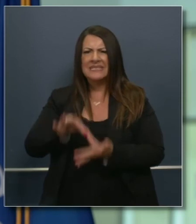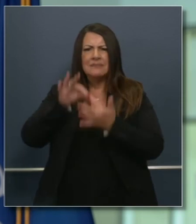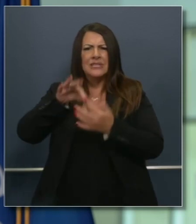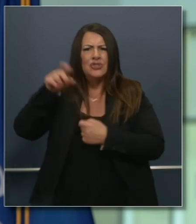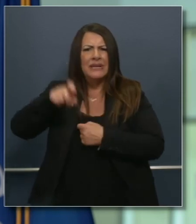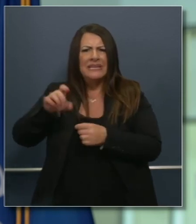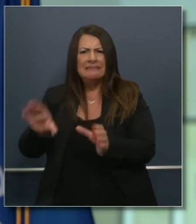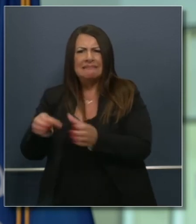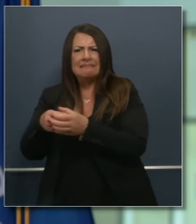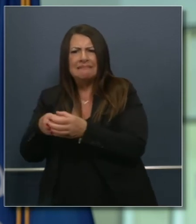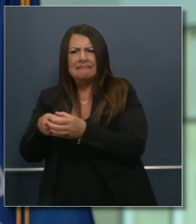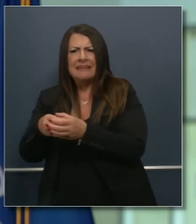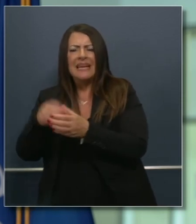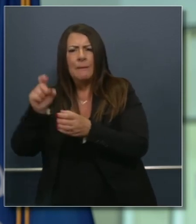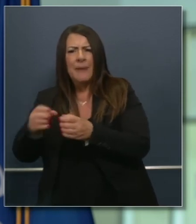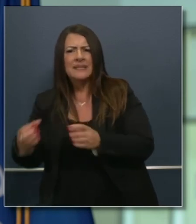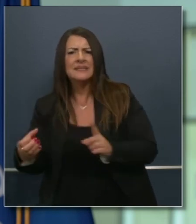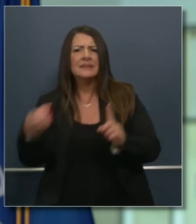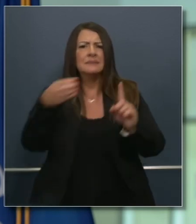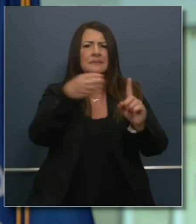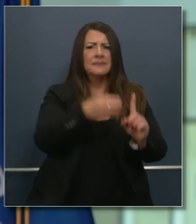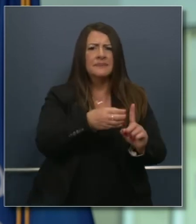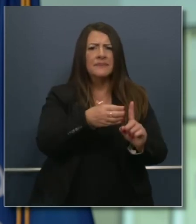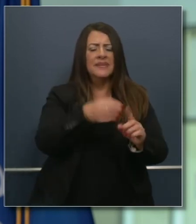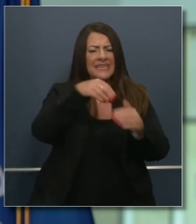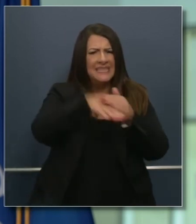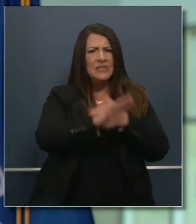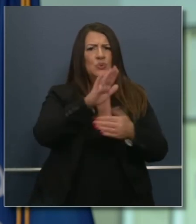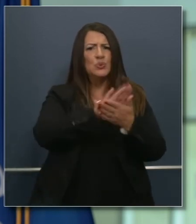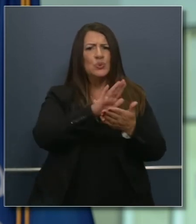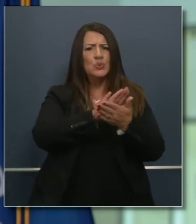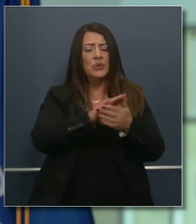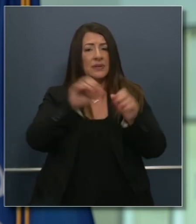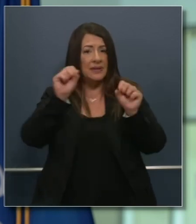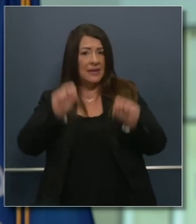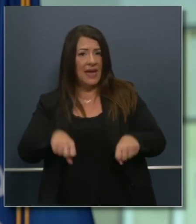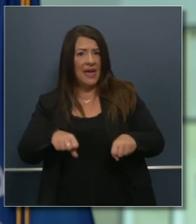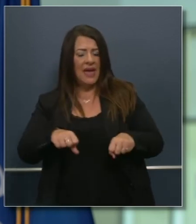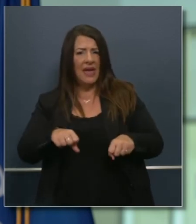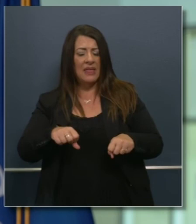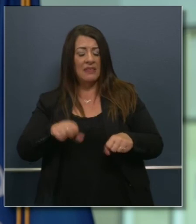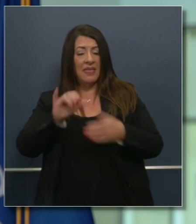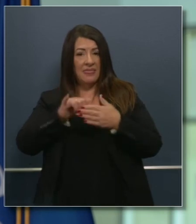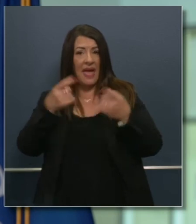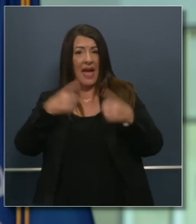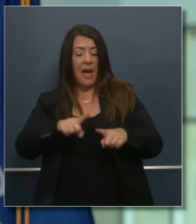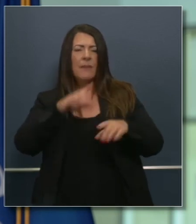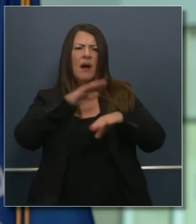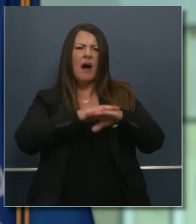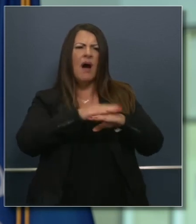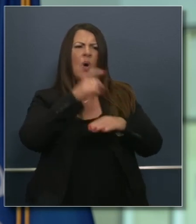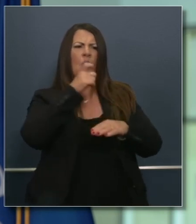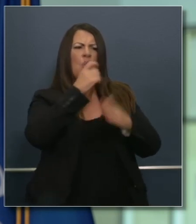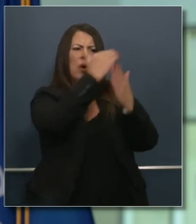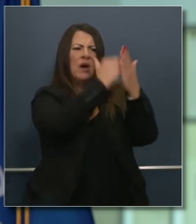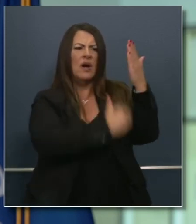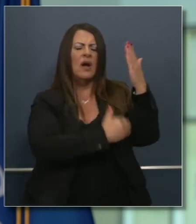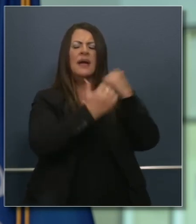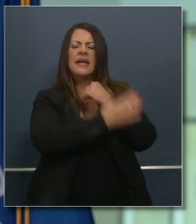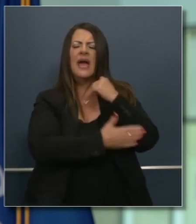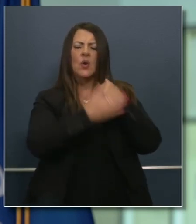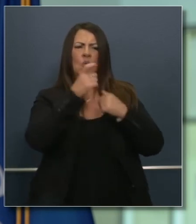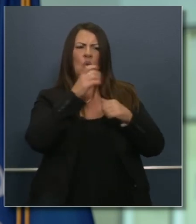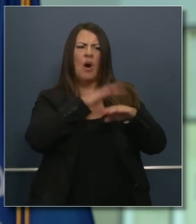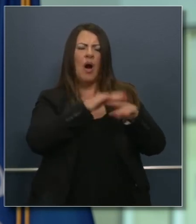convene in person. Can that occur in the state, in the counties on the watch list? And when will the specific guidance for that